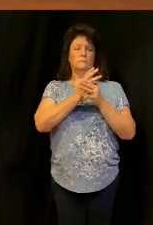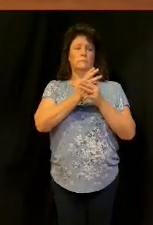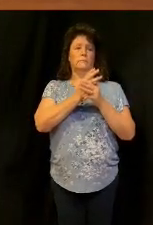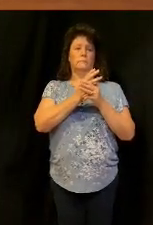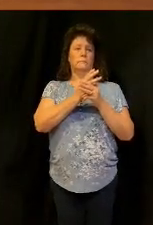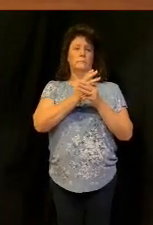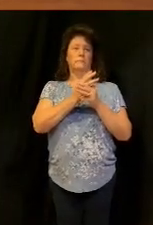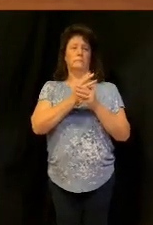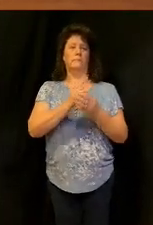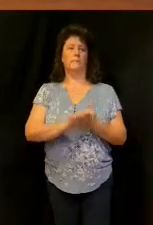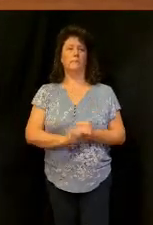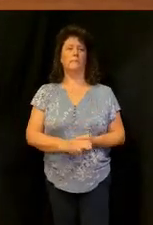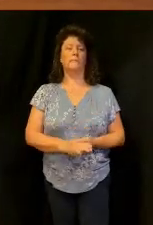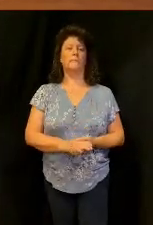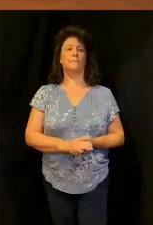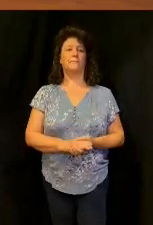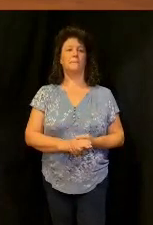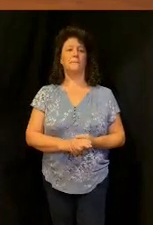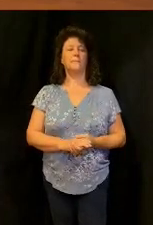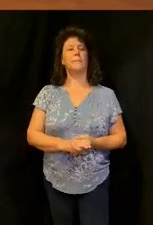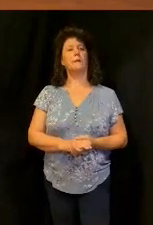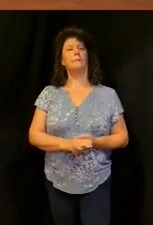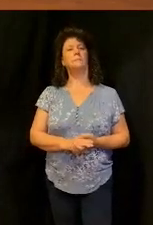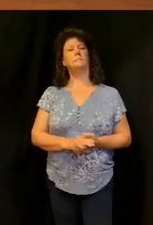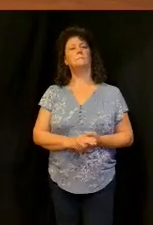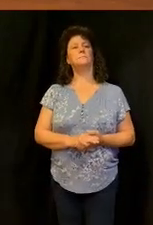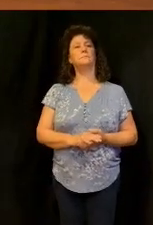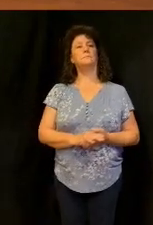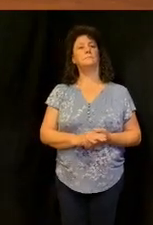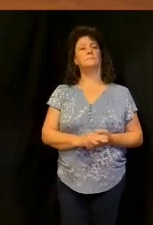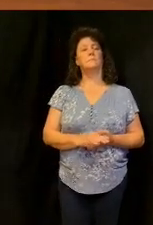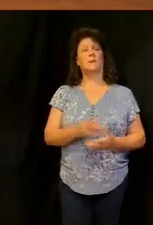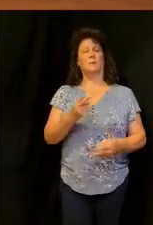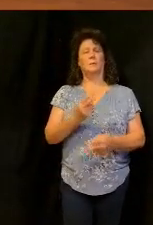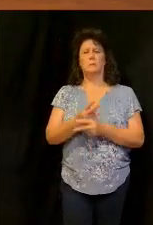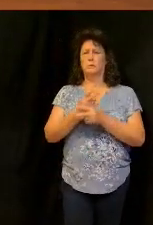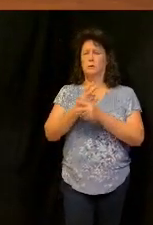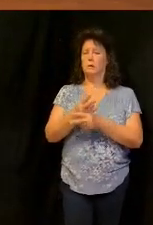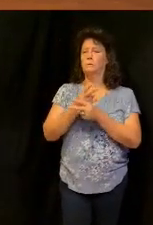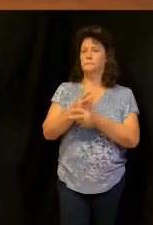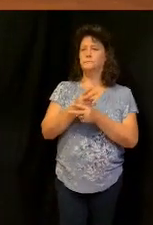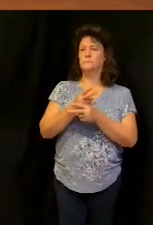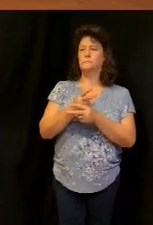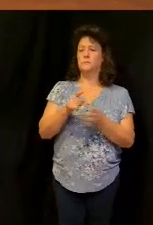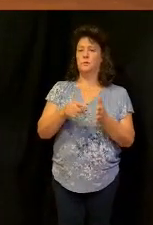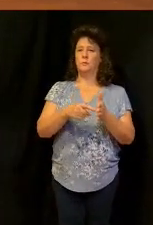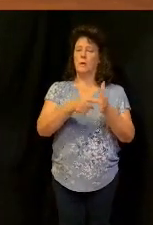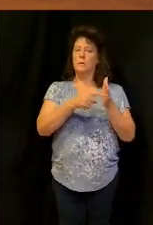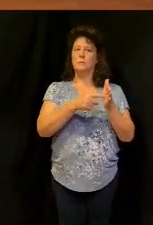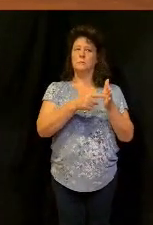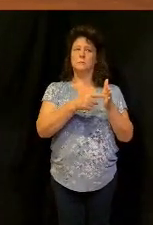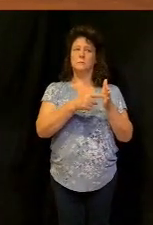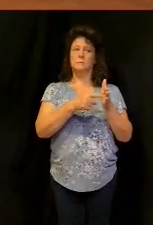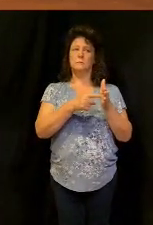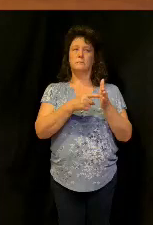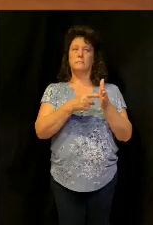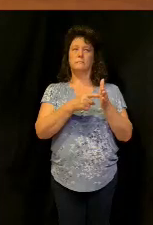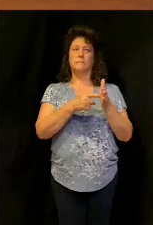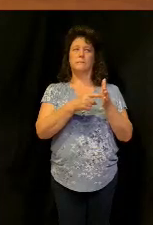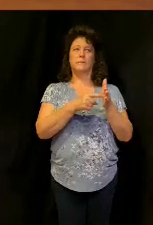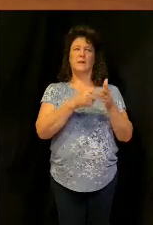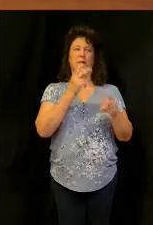well that went out real good praise the Lord stewardship stewardship requires this real quick keep a right perspective